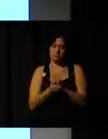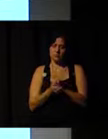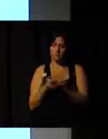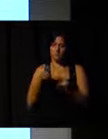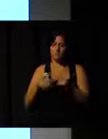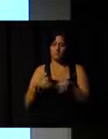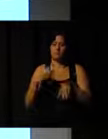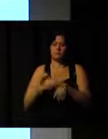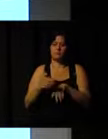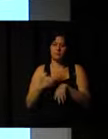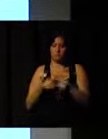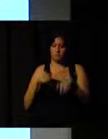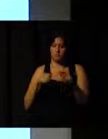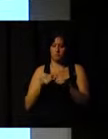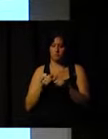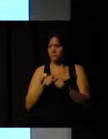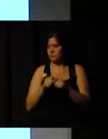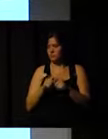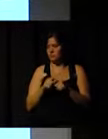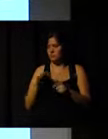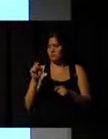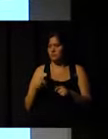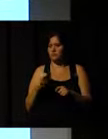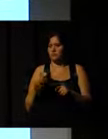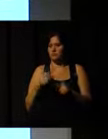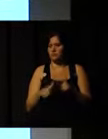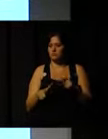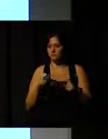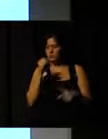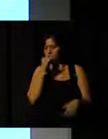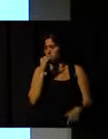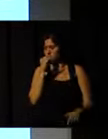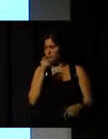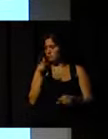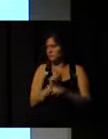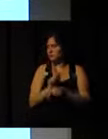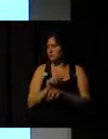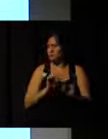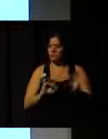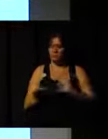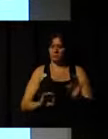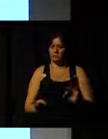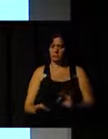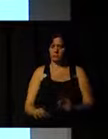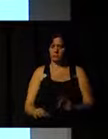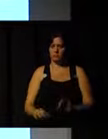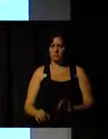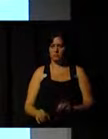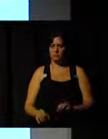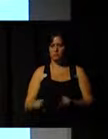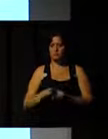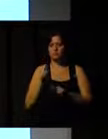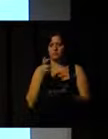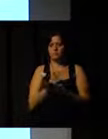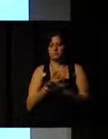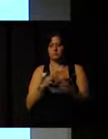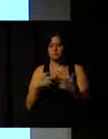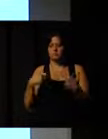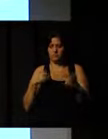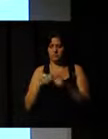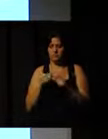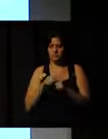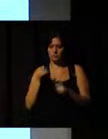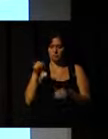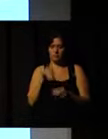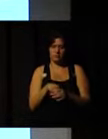course that I'm attending is about, I don't know, project management. And, it's the same things